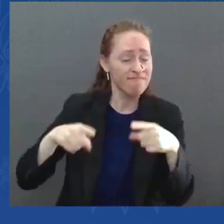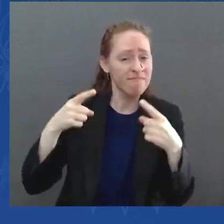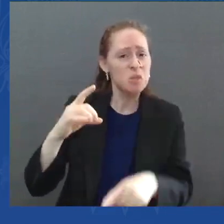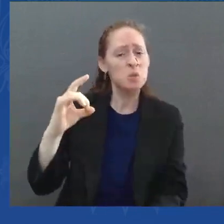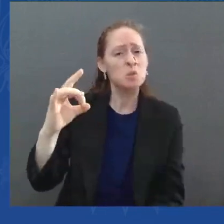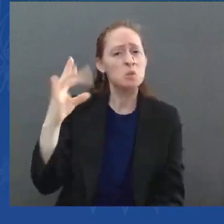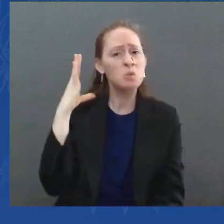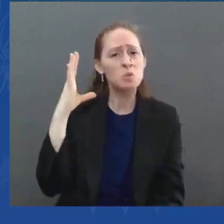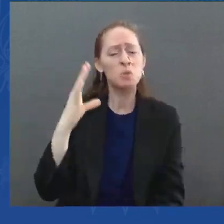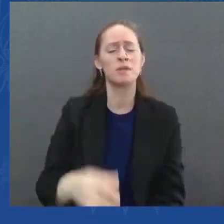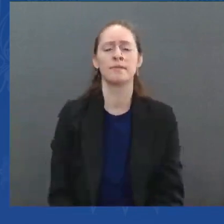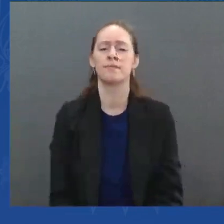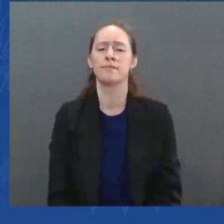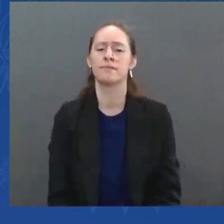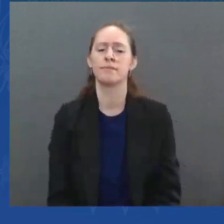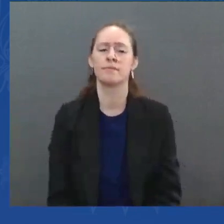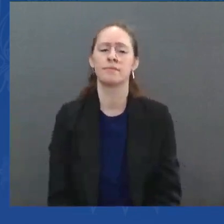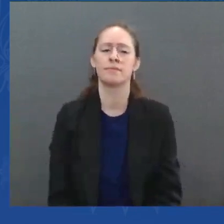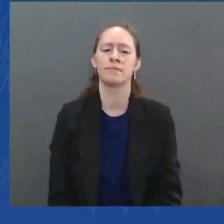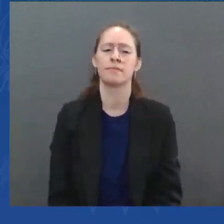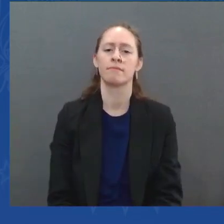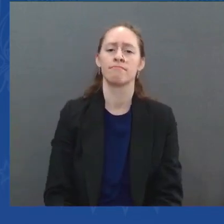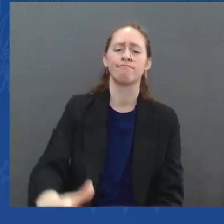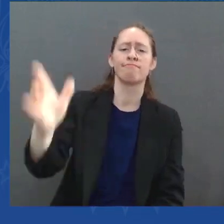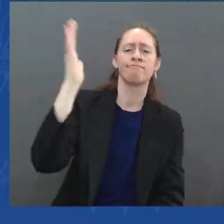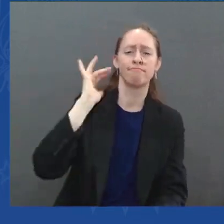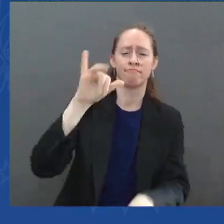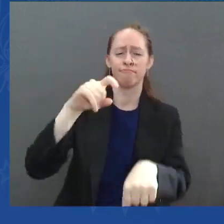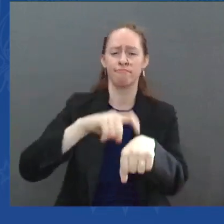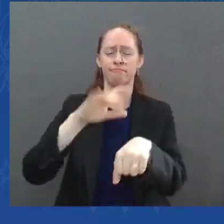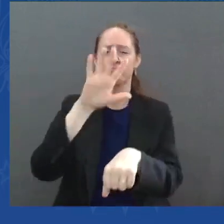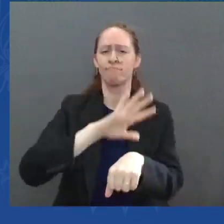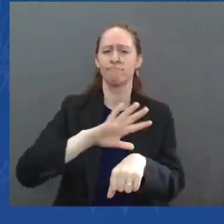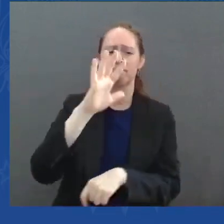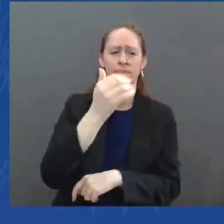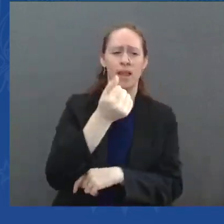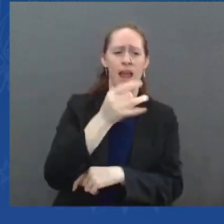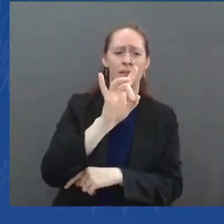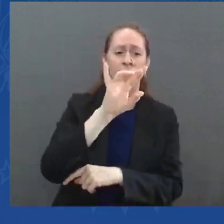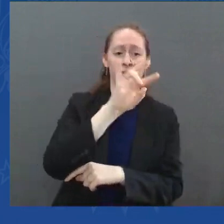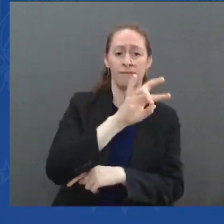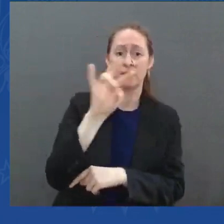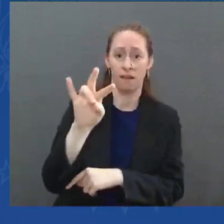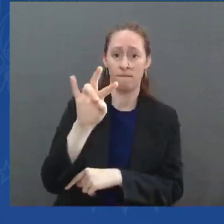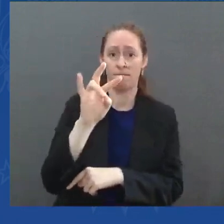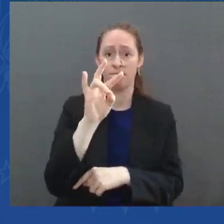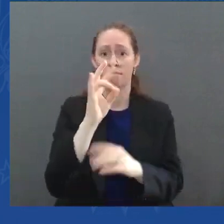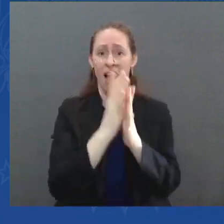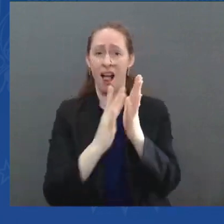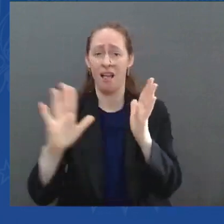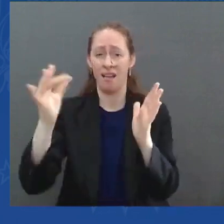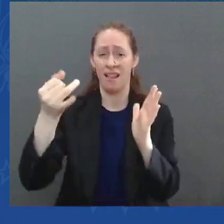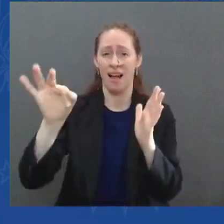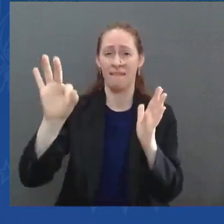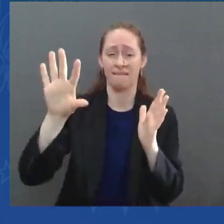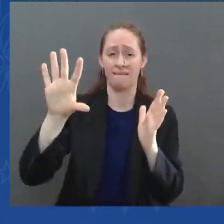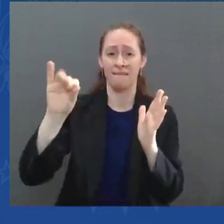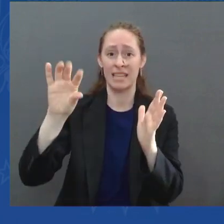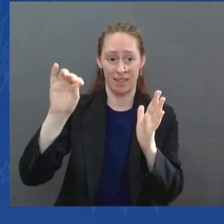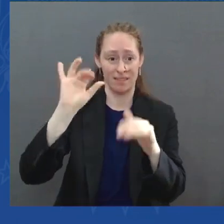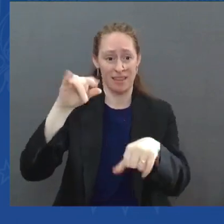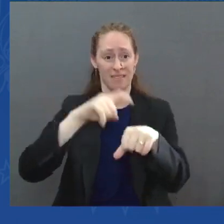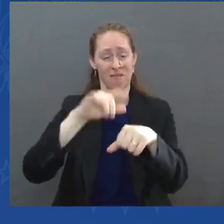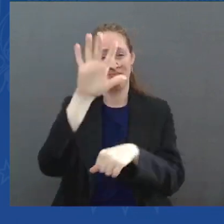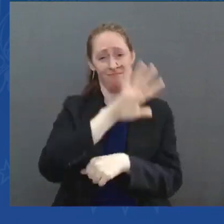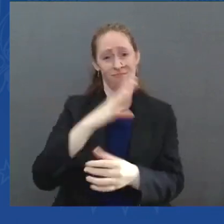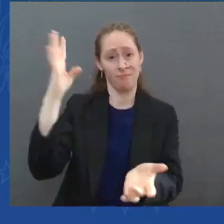black people were murdered by lynching, most in the South, but some in the North as well. That's a lot of folks, man,